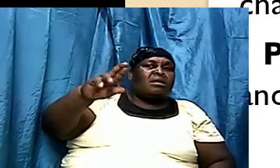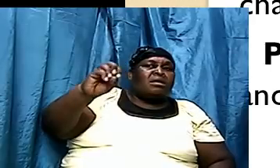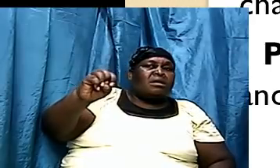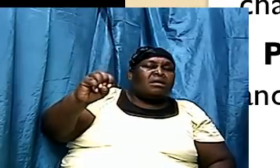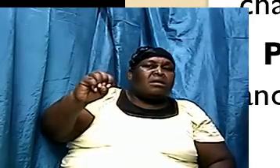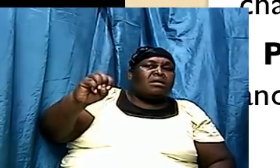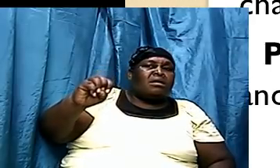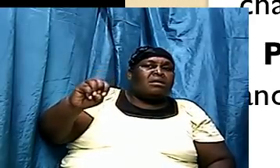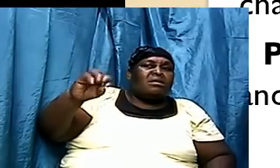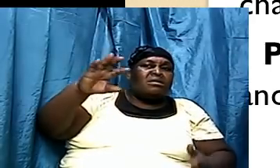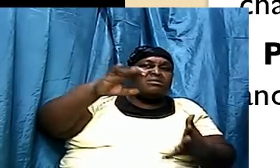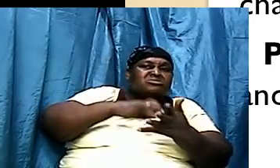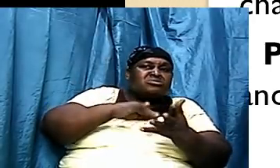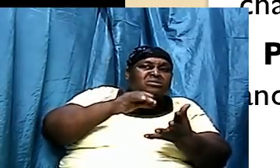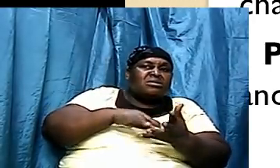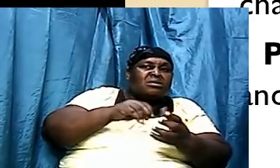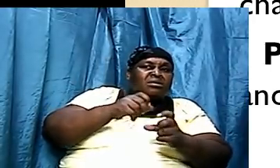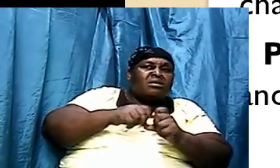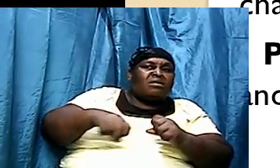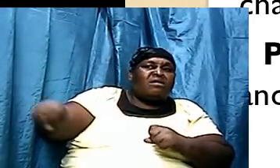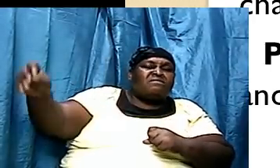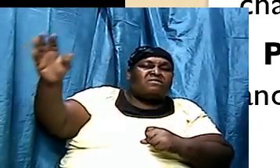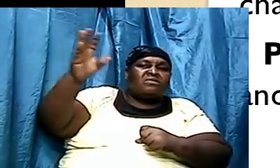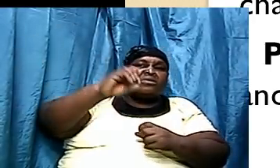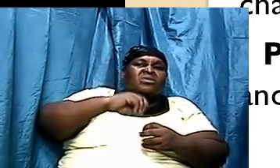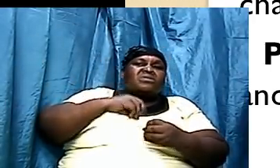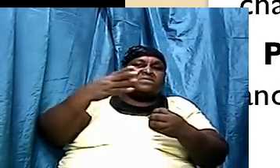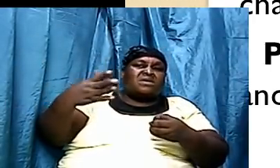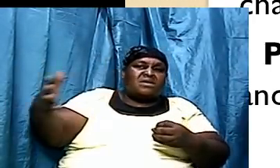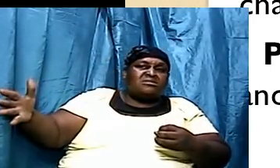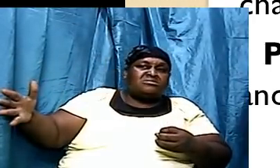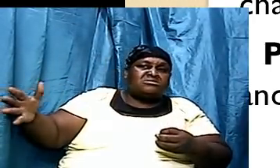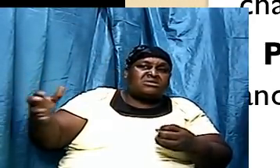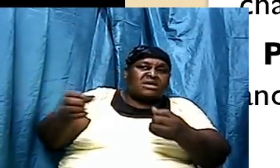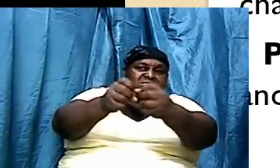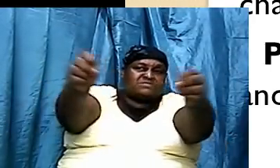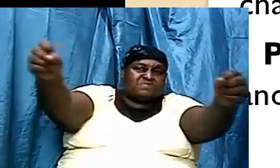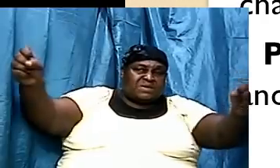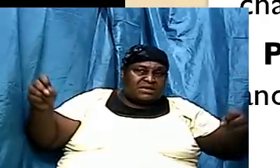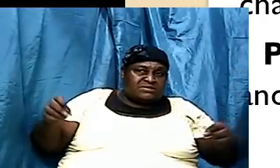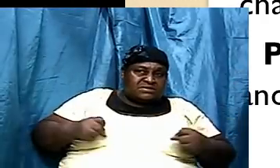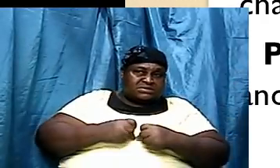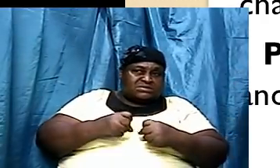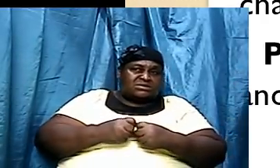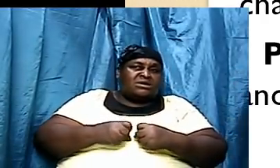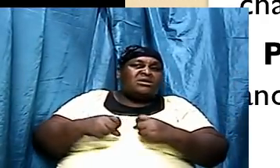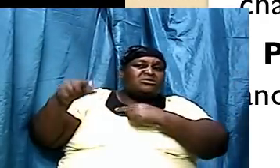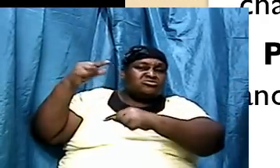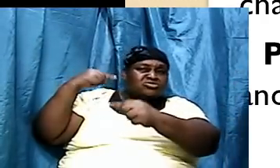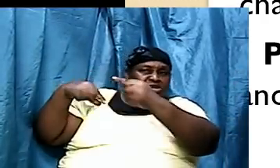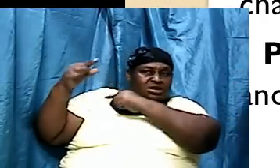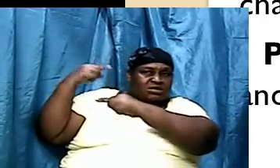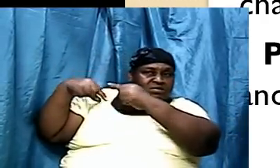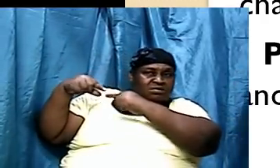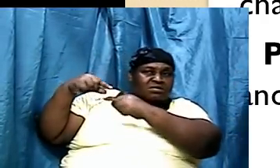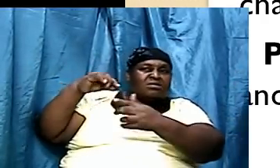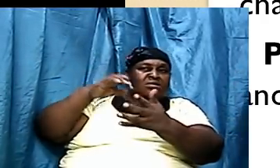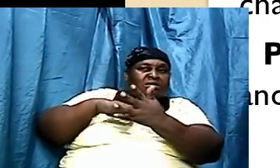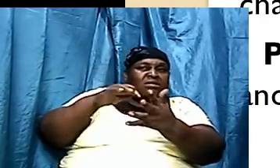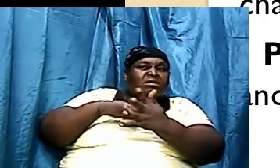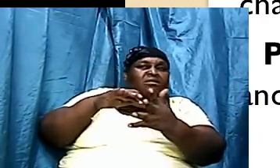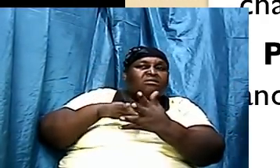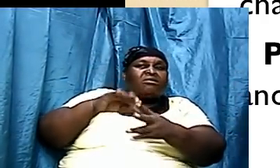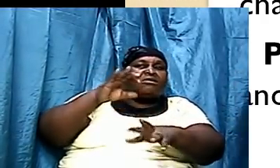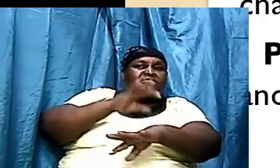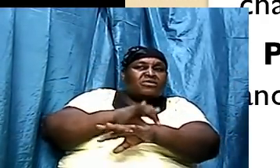celestial objects and space. We're going look at geology, which is the study of Earth's physical structure